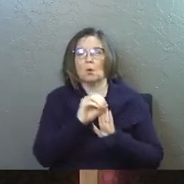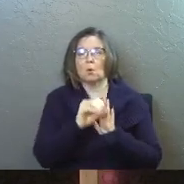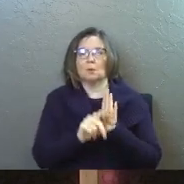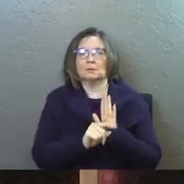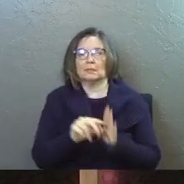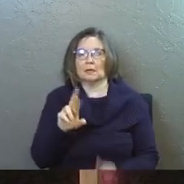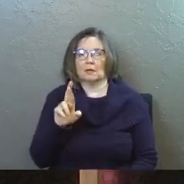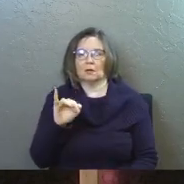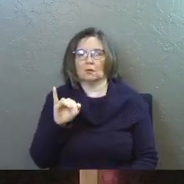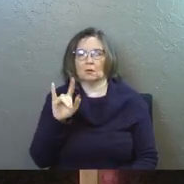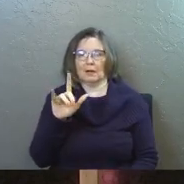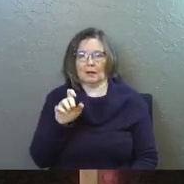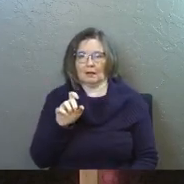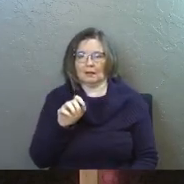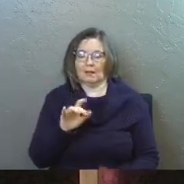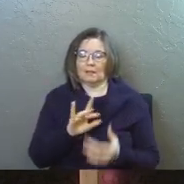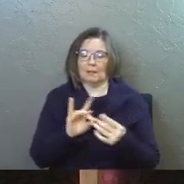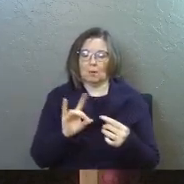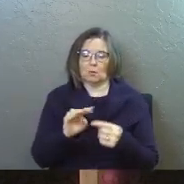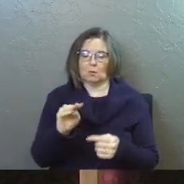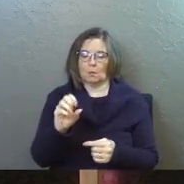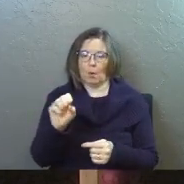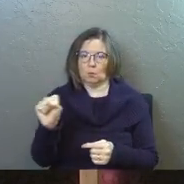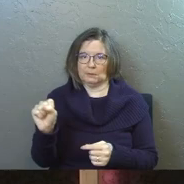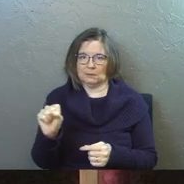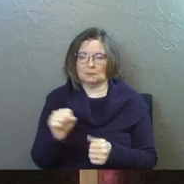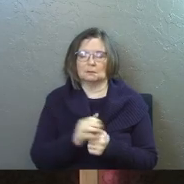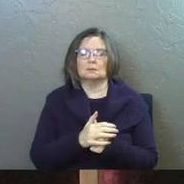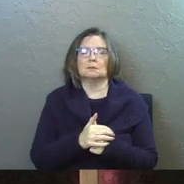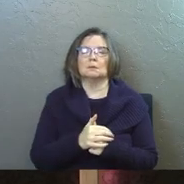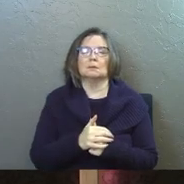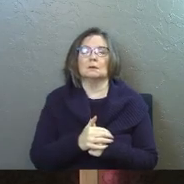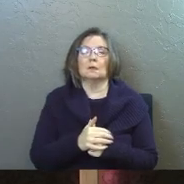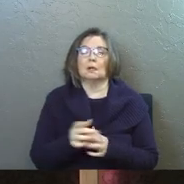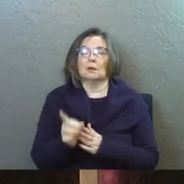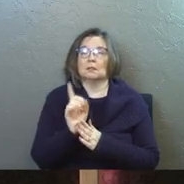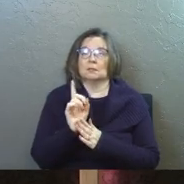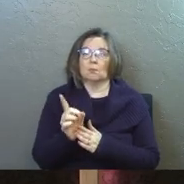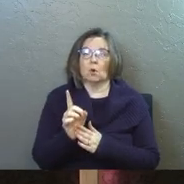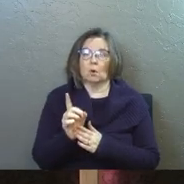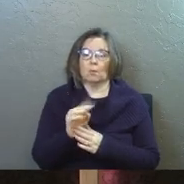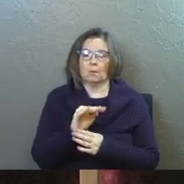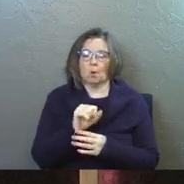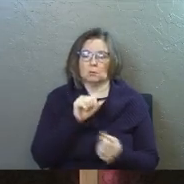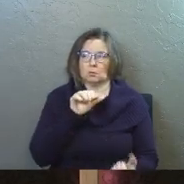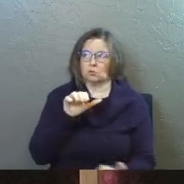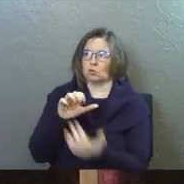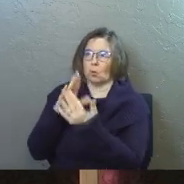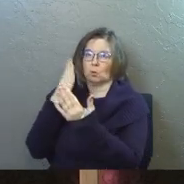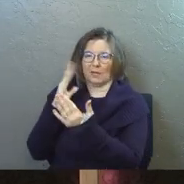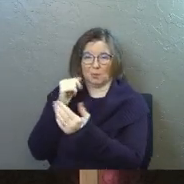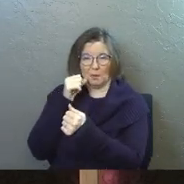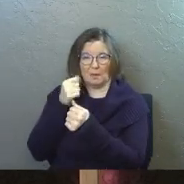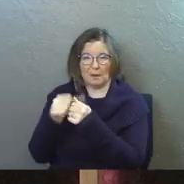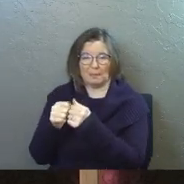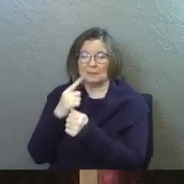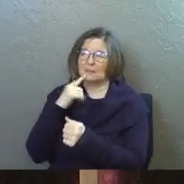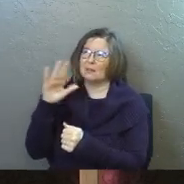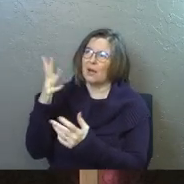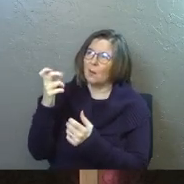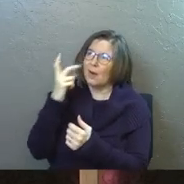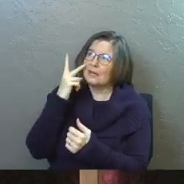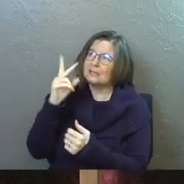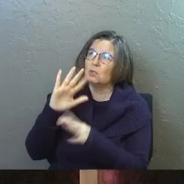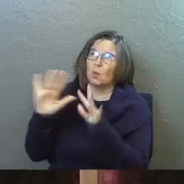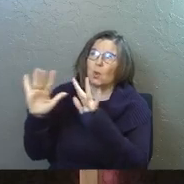Testament riddle that's spoken to Moses. There's this moment where Moses goes to God. You might remember the scene. goes to God and says, I